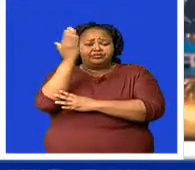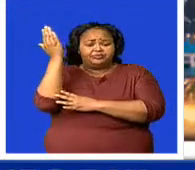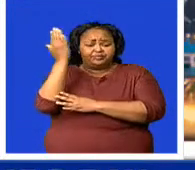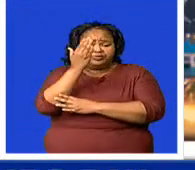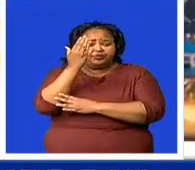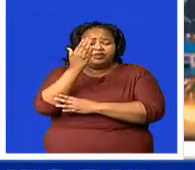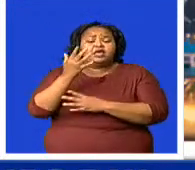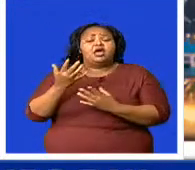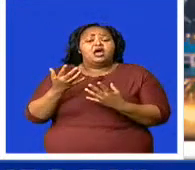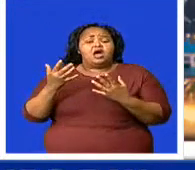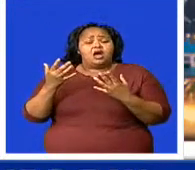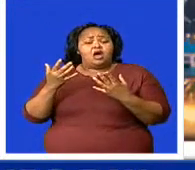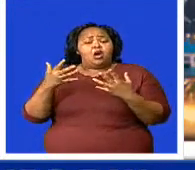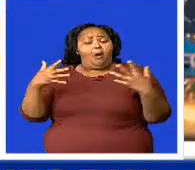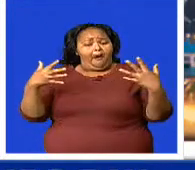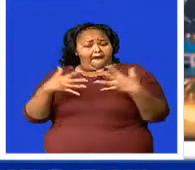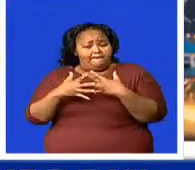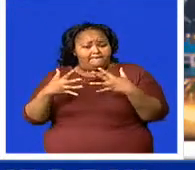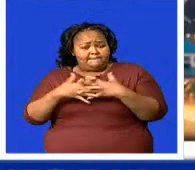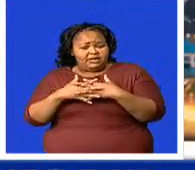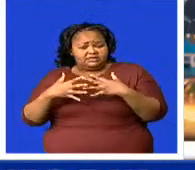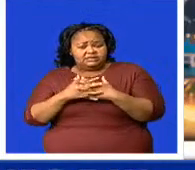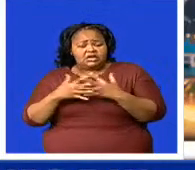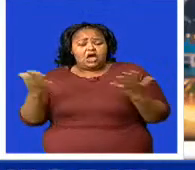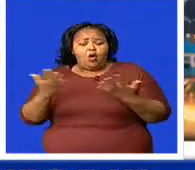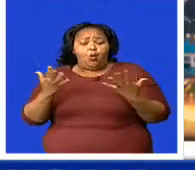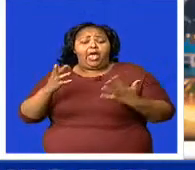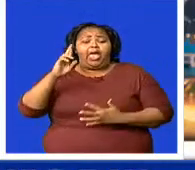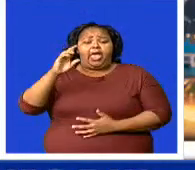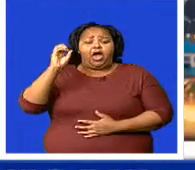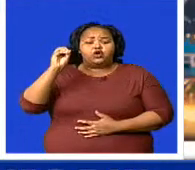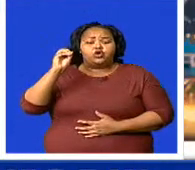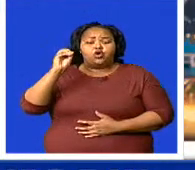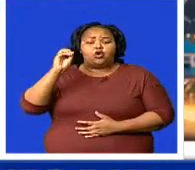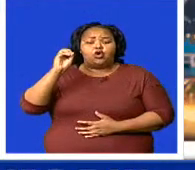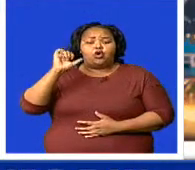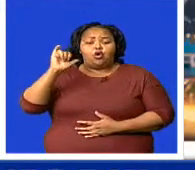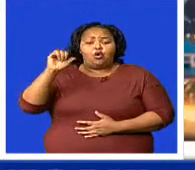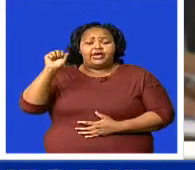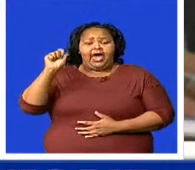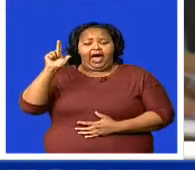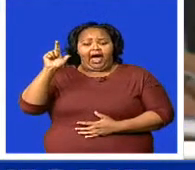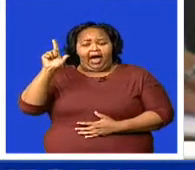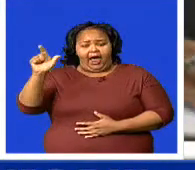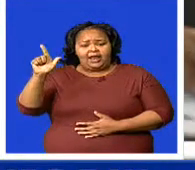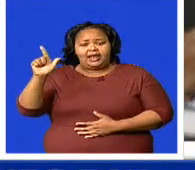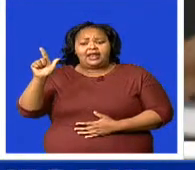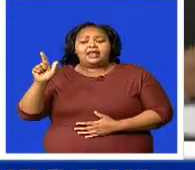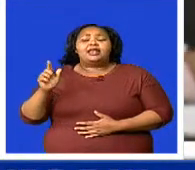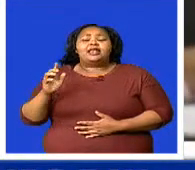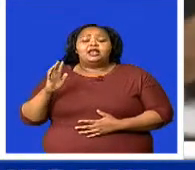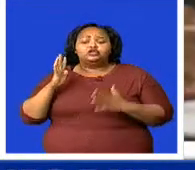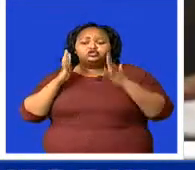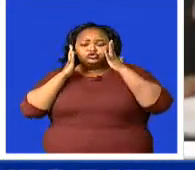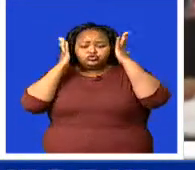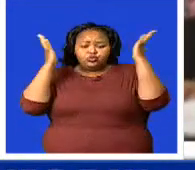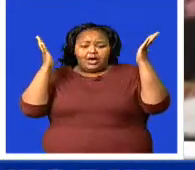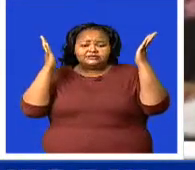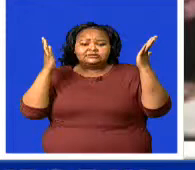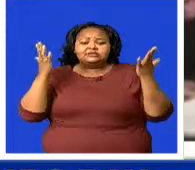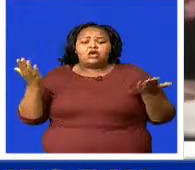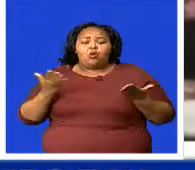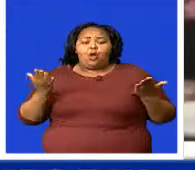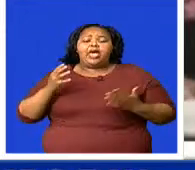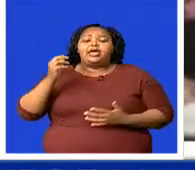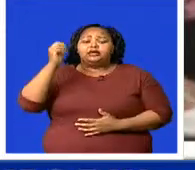AIDS Day commemoration at Royal Swazi at Zuluini. Speaking during the World AIDS